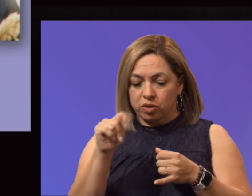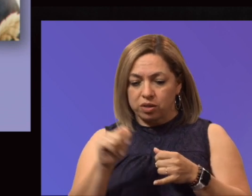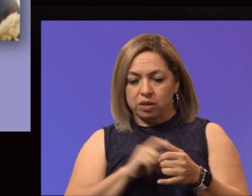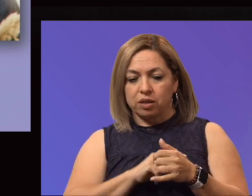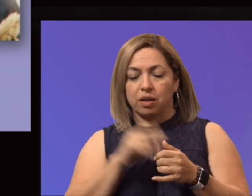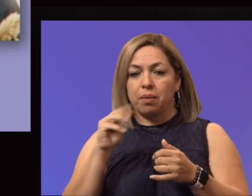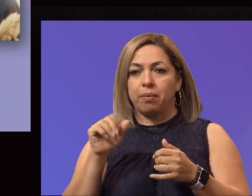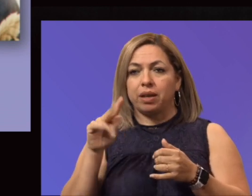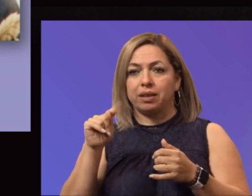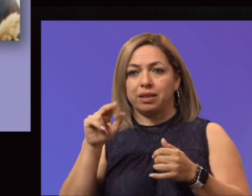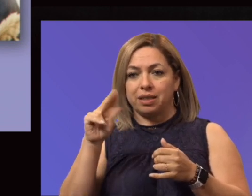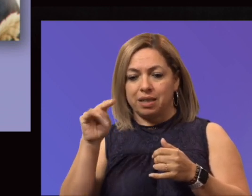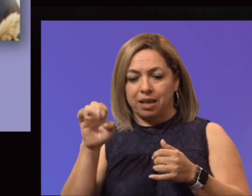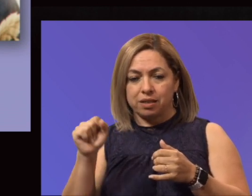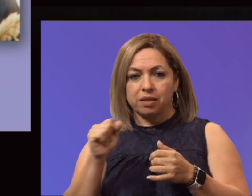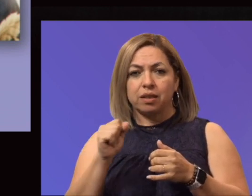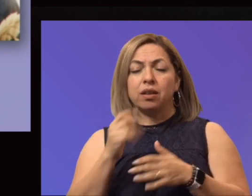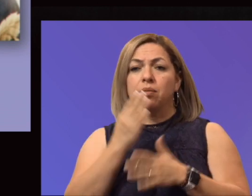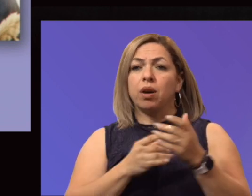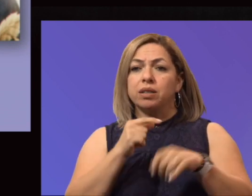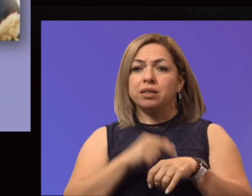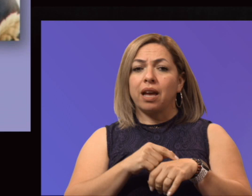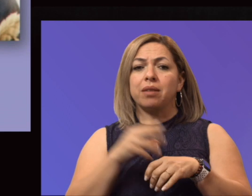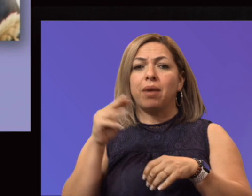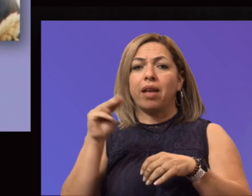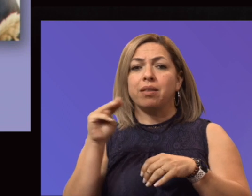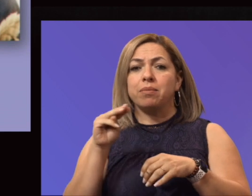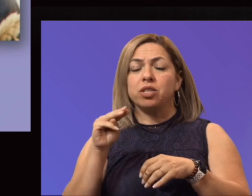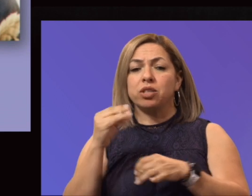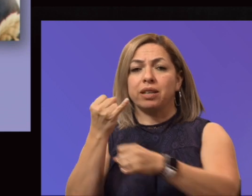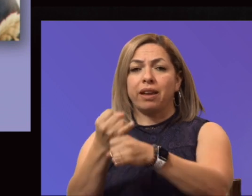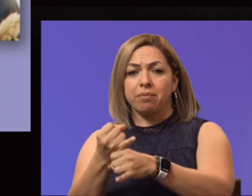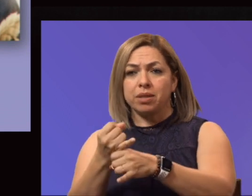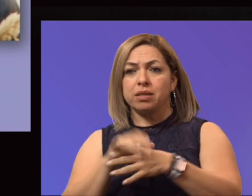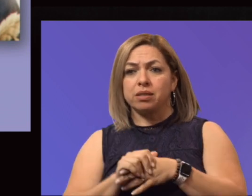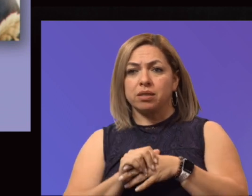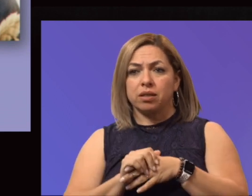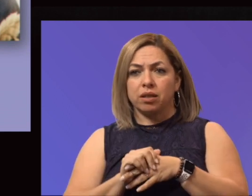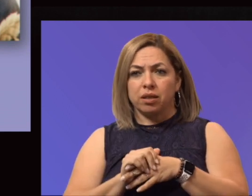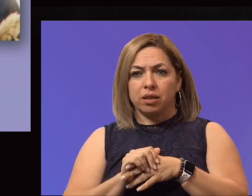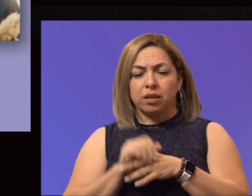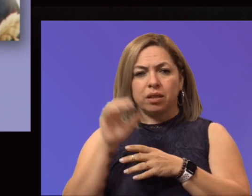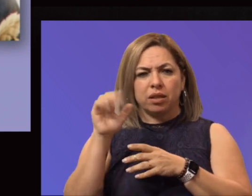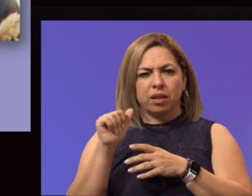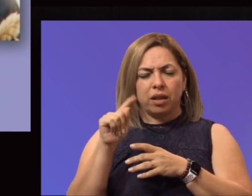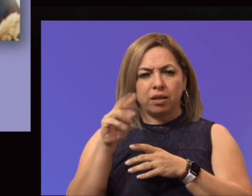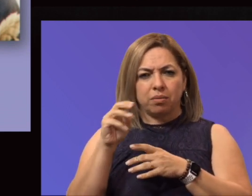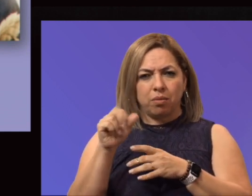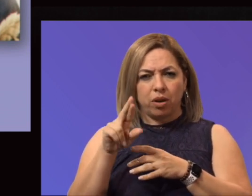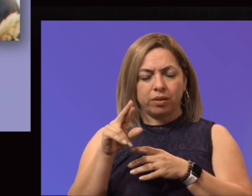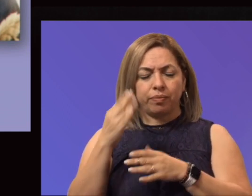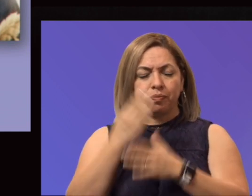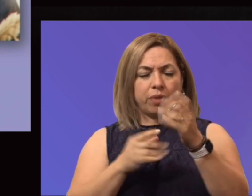Adjunct Faculty for Biology at the Mission Campus. And Ahmed Kakmar, Adjunct Faculty for Math at the Mission